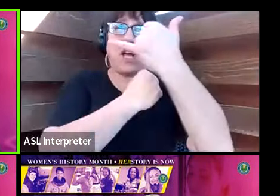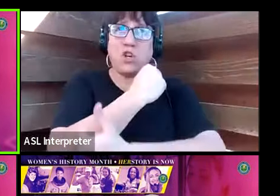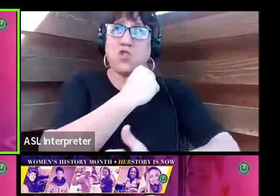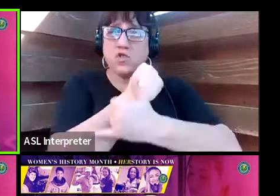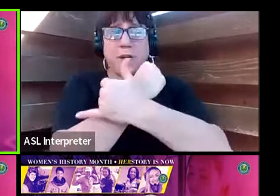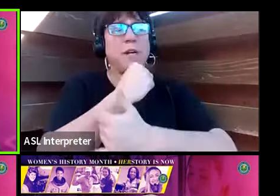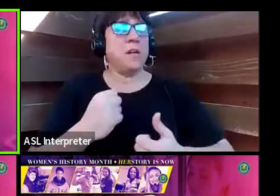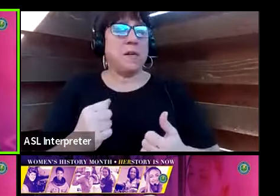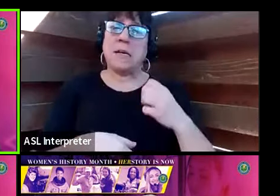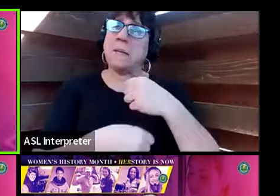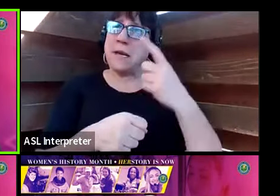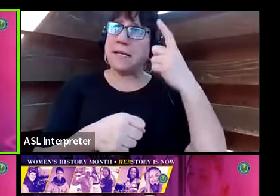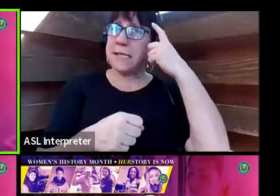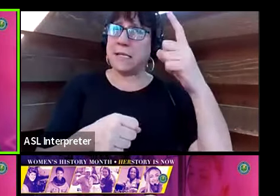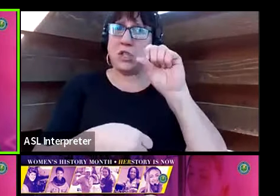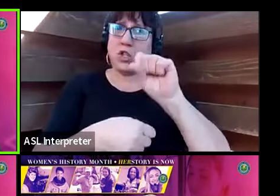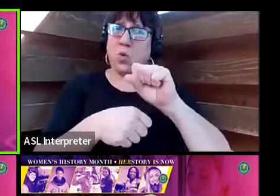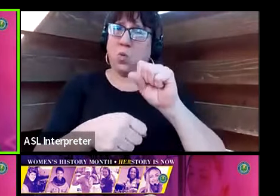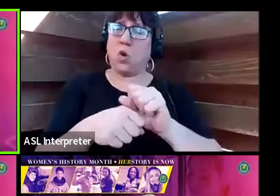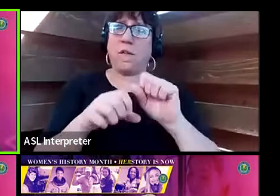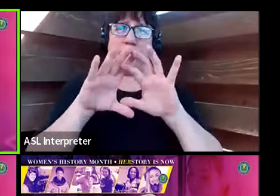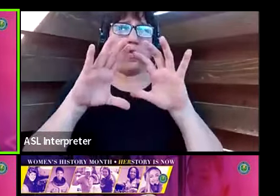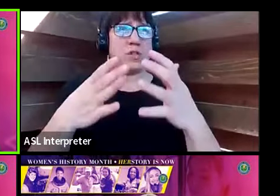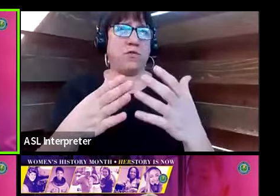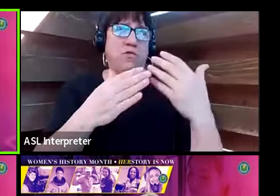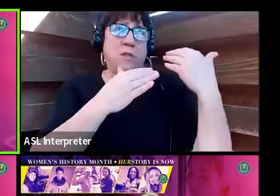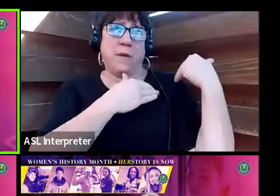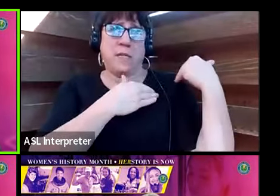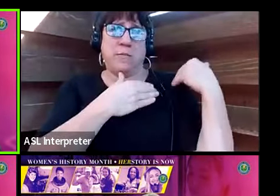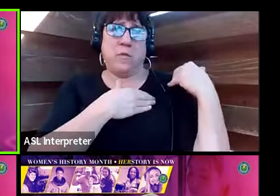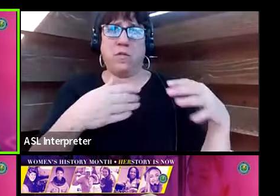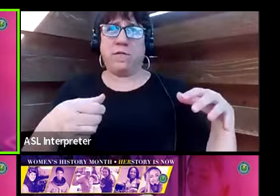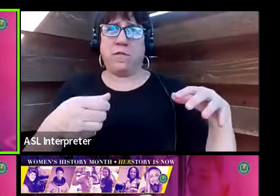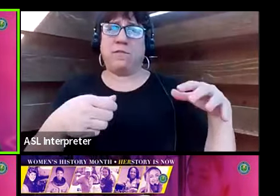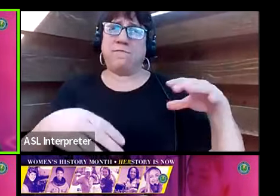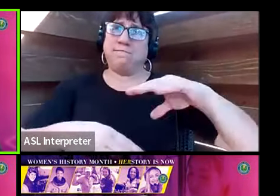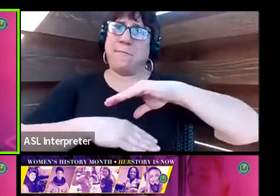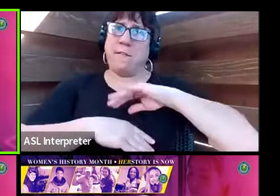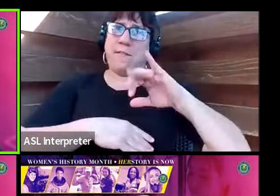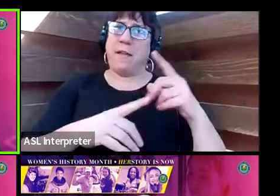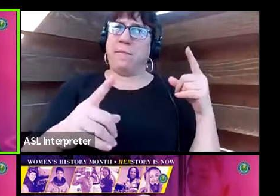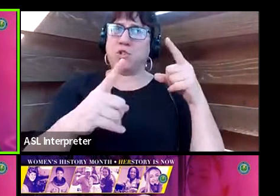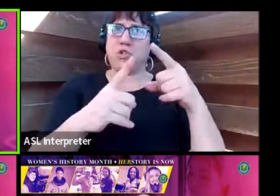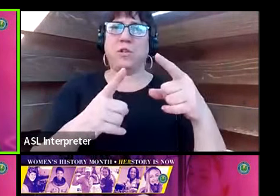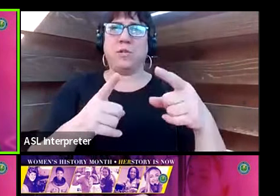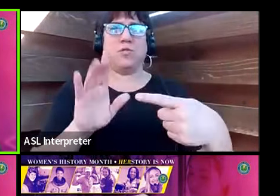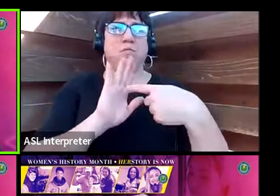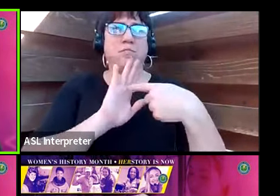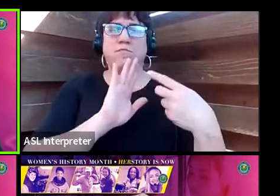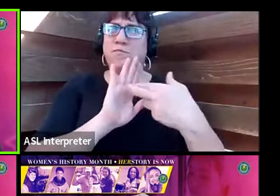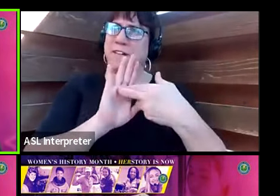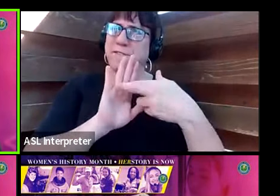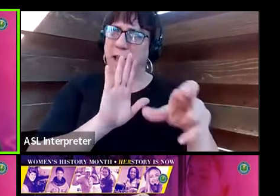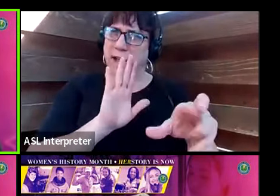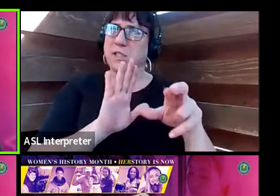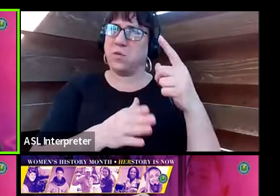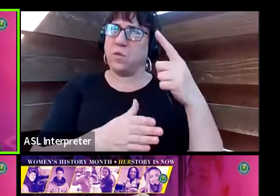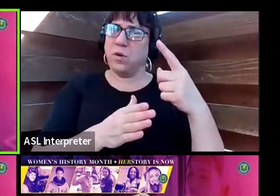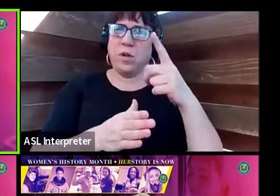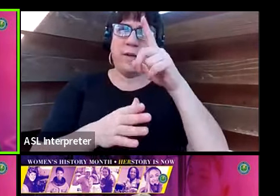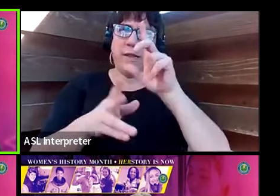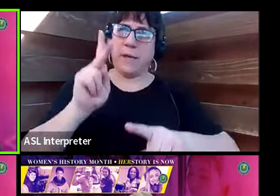workforce that's responsible for fulfilling our mission reflects the nation that it serves. So, we want a diverse